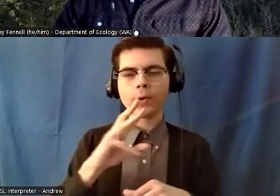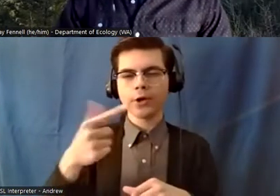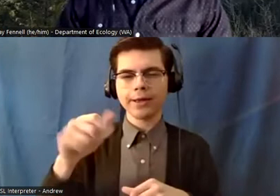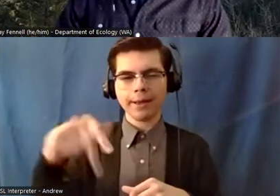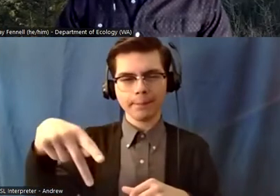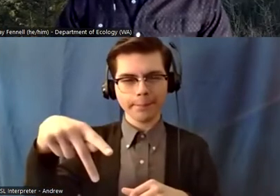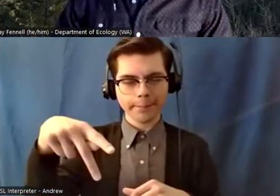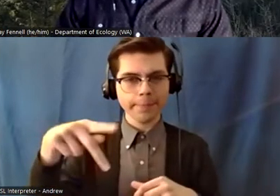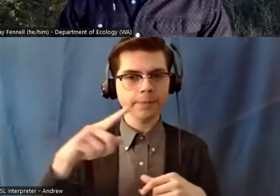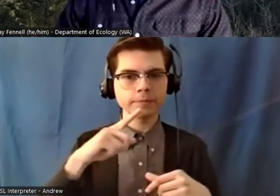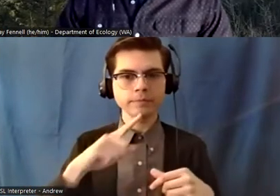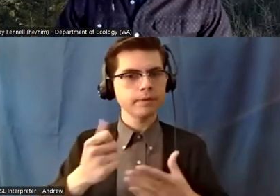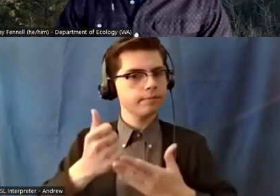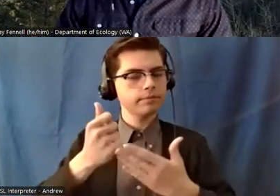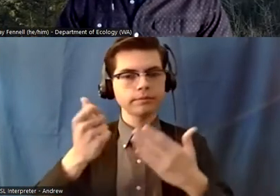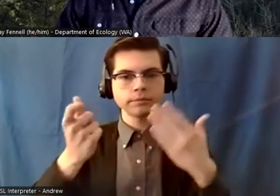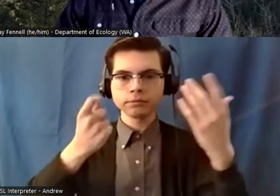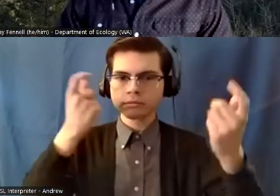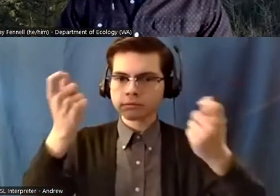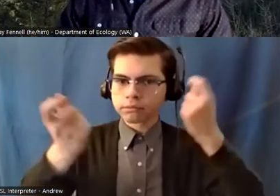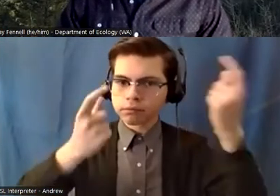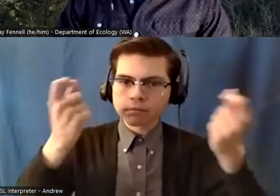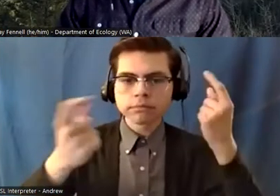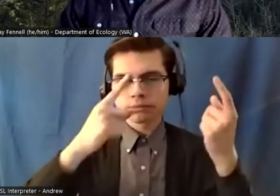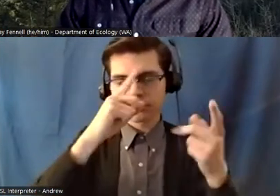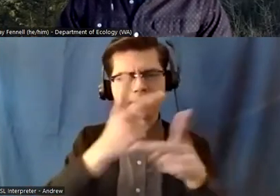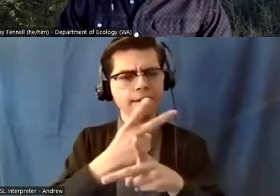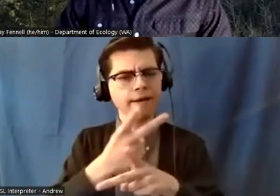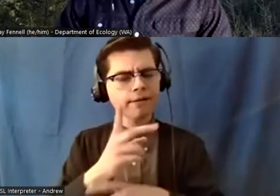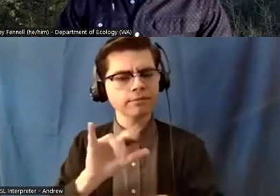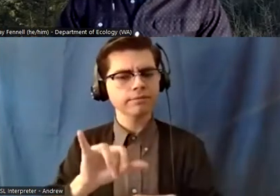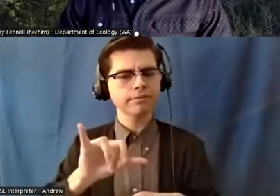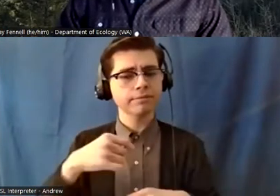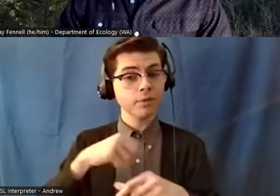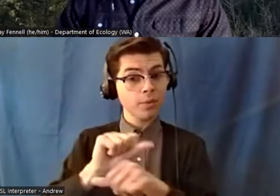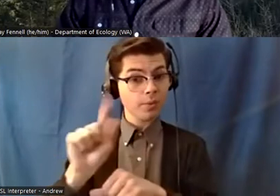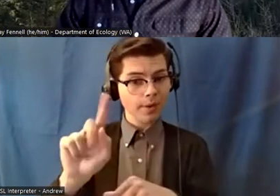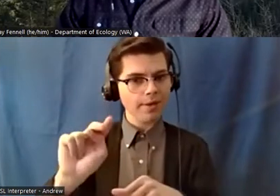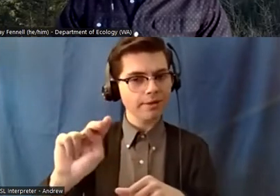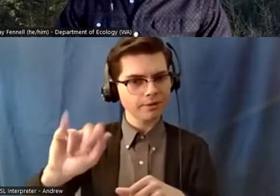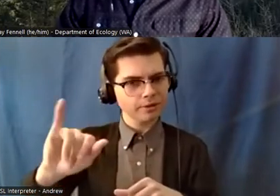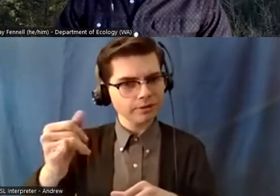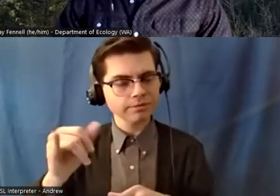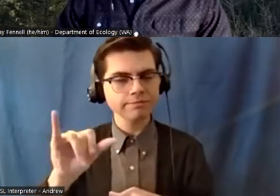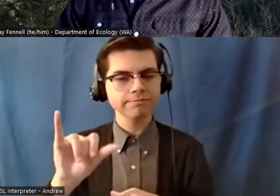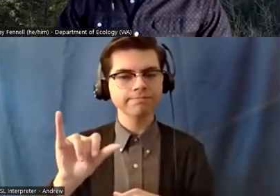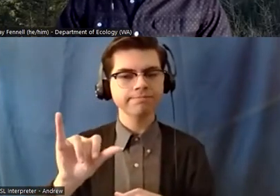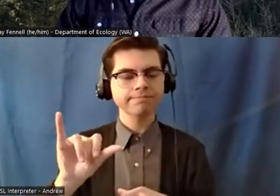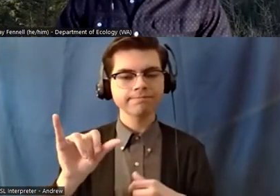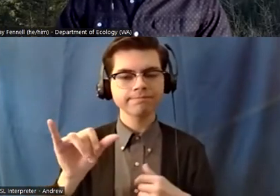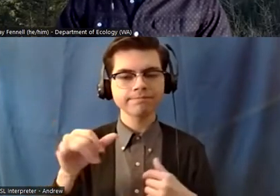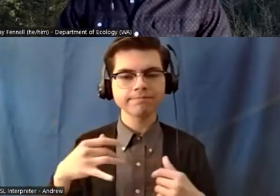truly eye-opening um figuring out especially when i figured out i was going to be working in new jersey i think i had